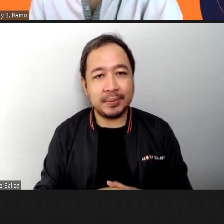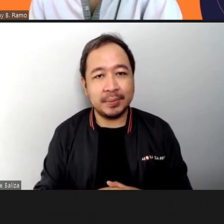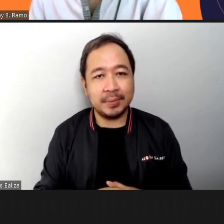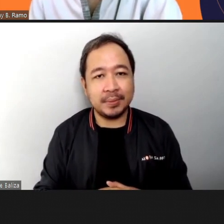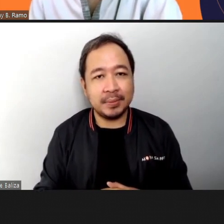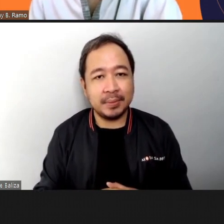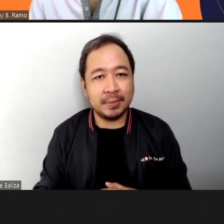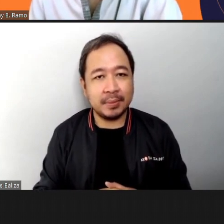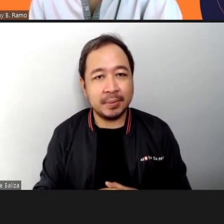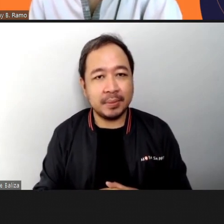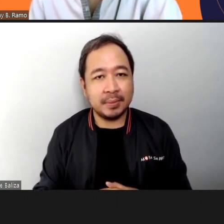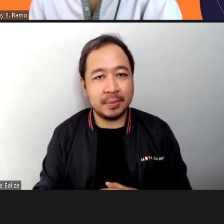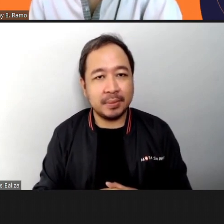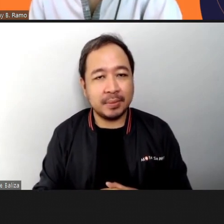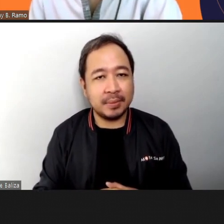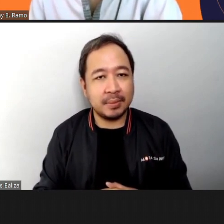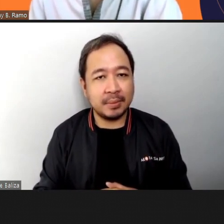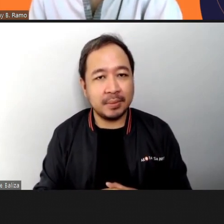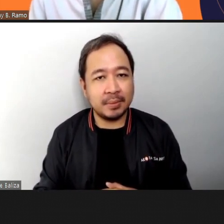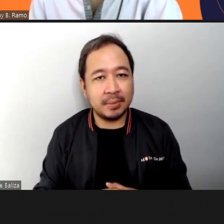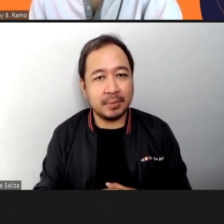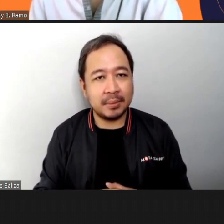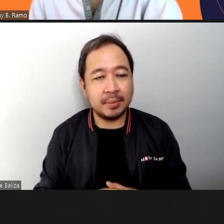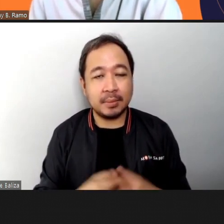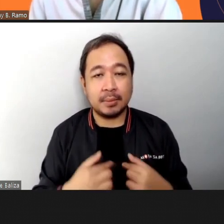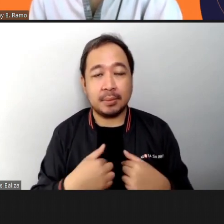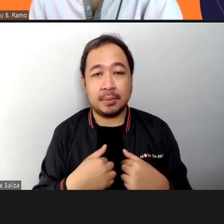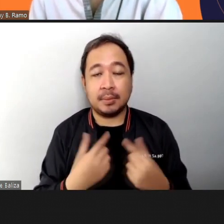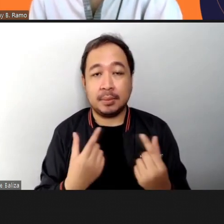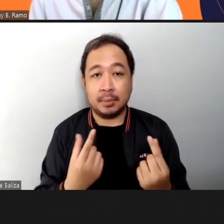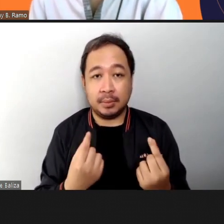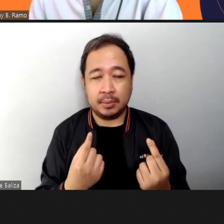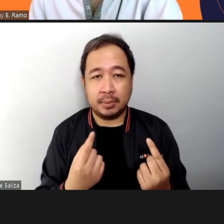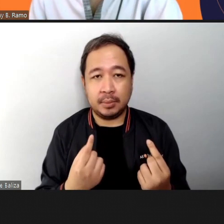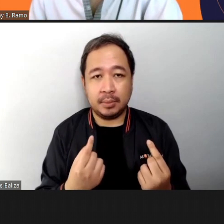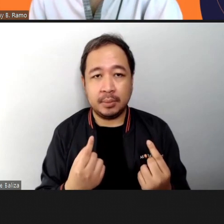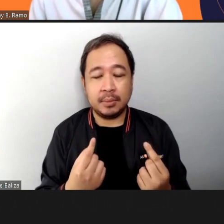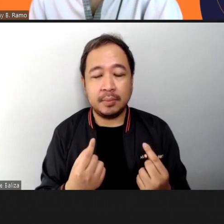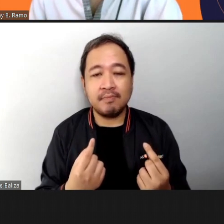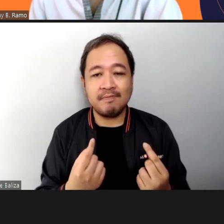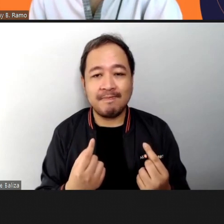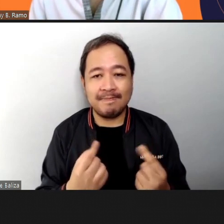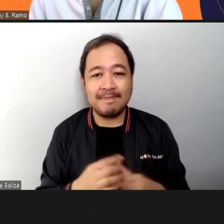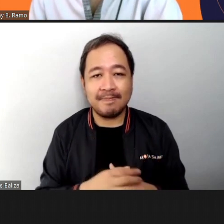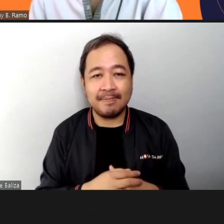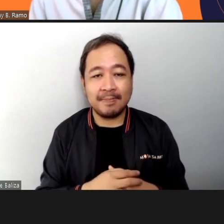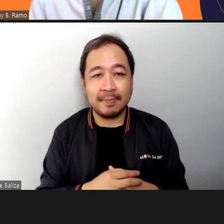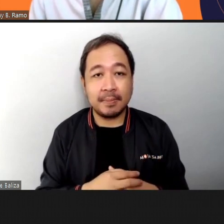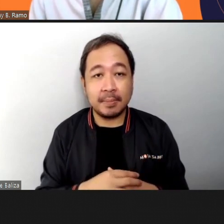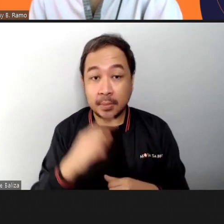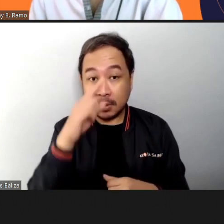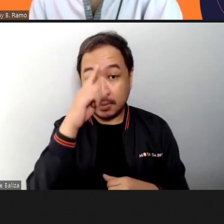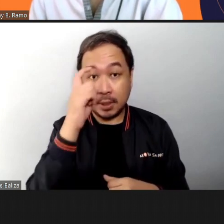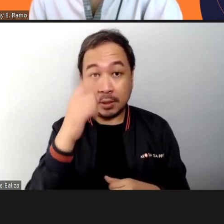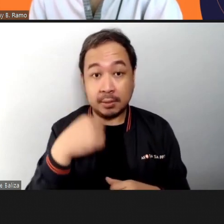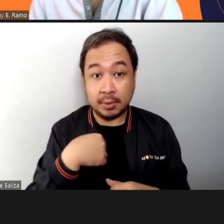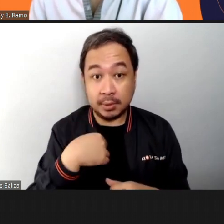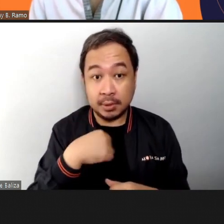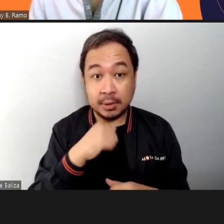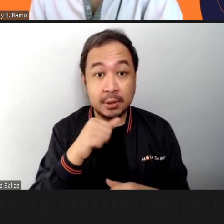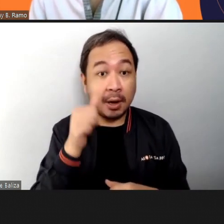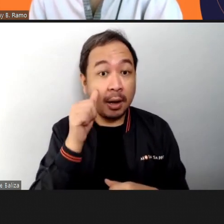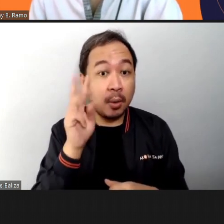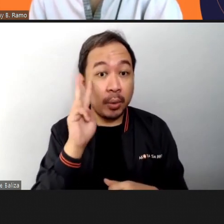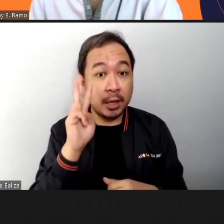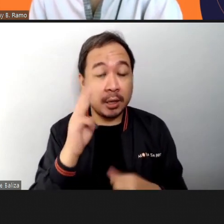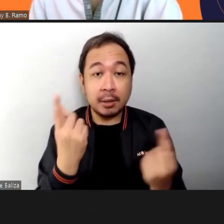so yun ang ginagawa ko po sa bahay so actually ang ginagawa kasi hindi din talaga ako masyadong aware kung ano yung maaari kong